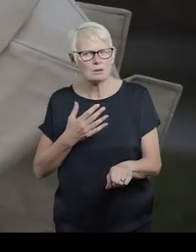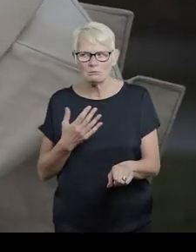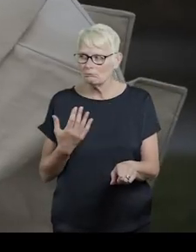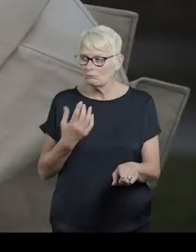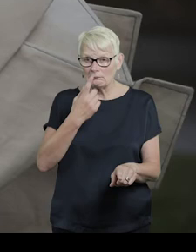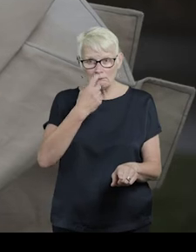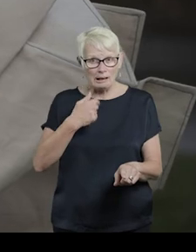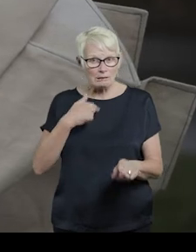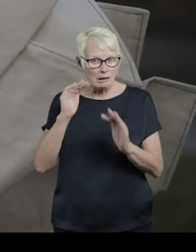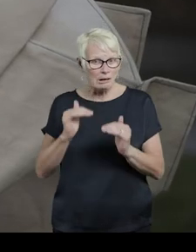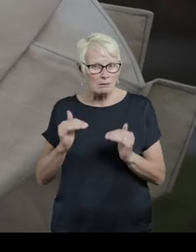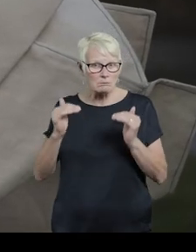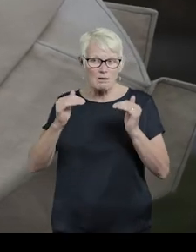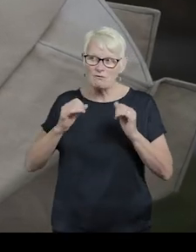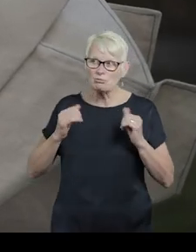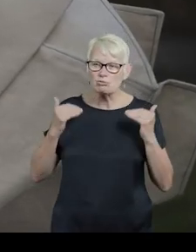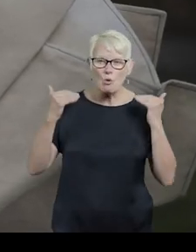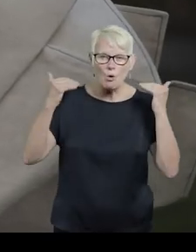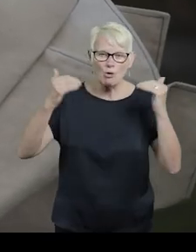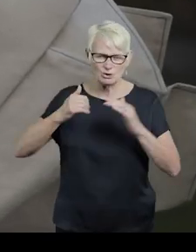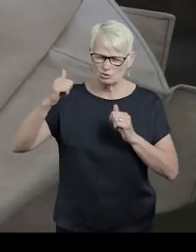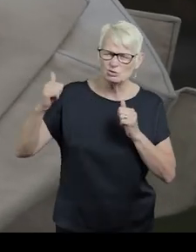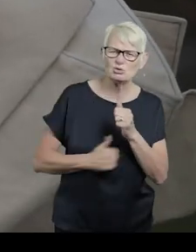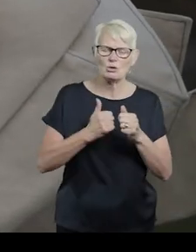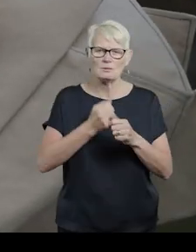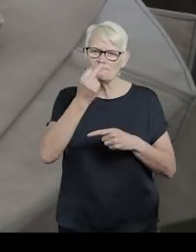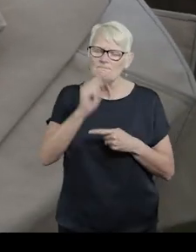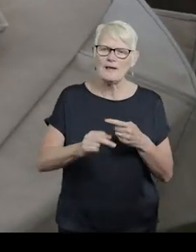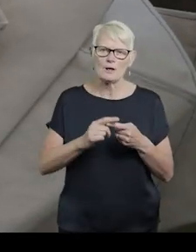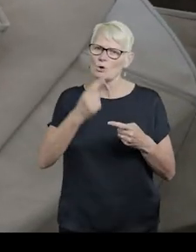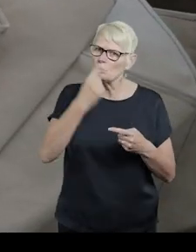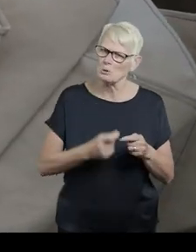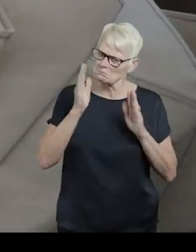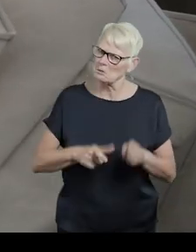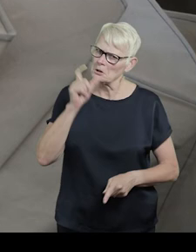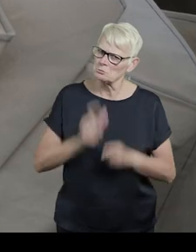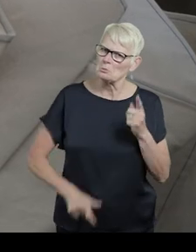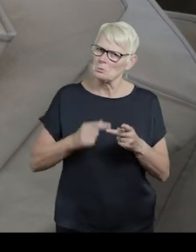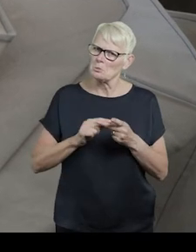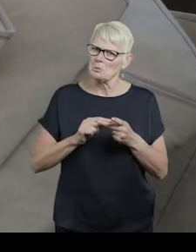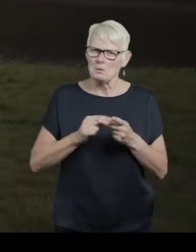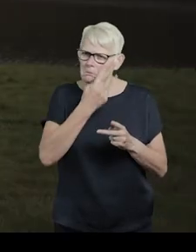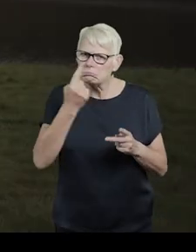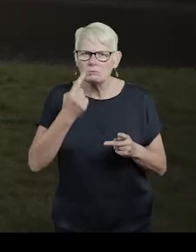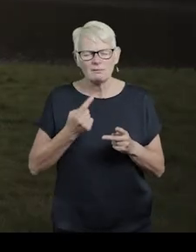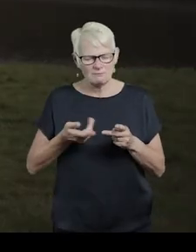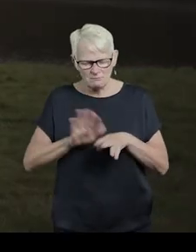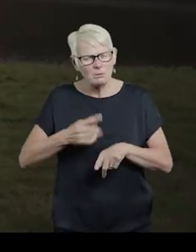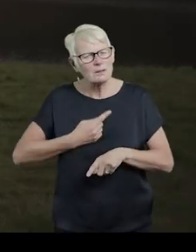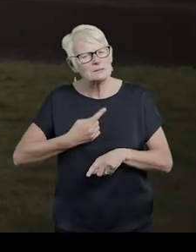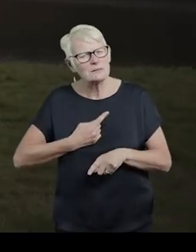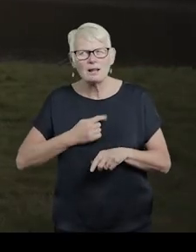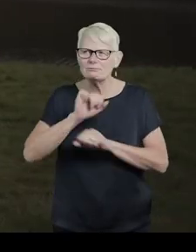Can I take it above the roaring should, fake, could, must do better than prove. Fold